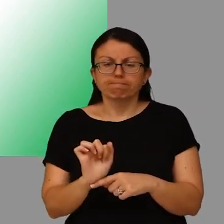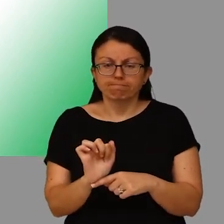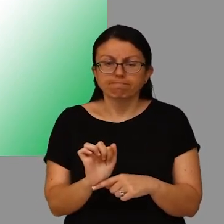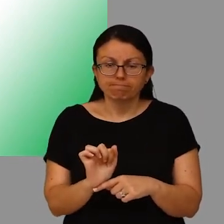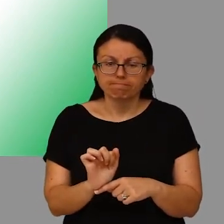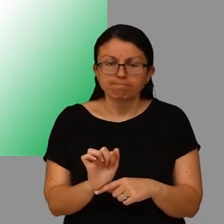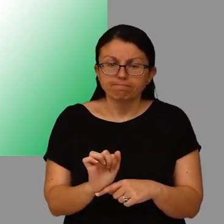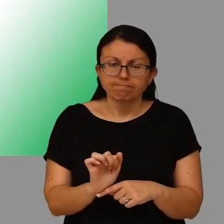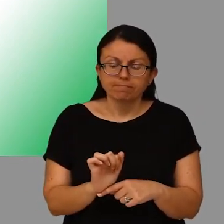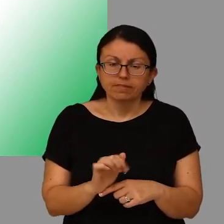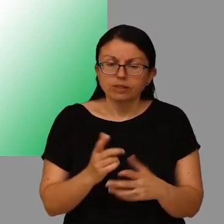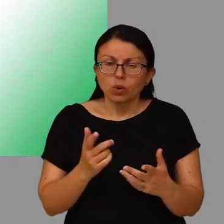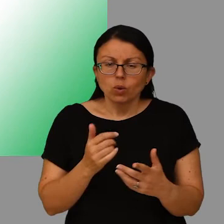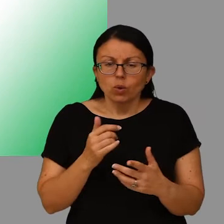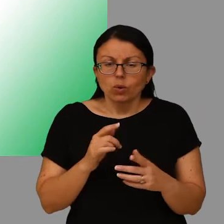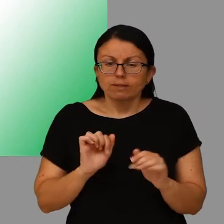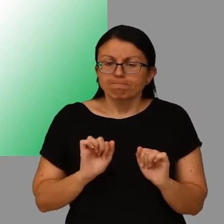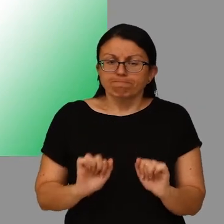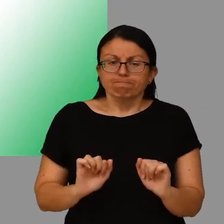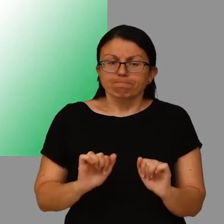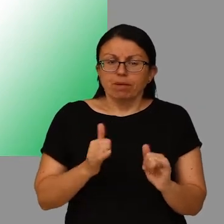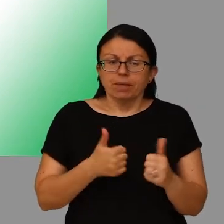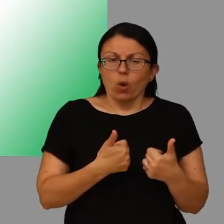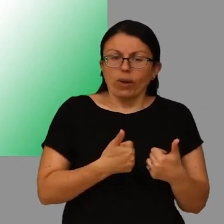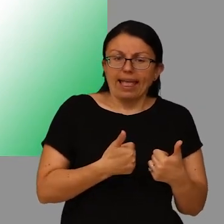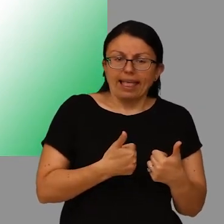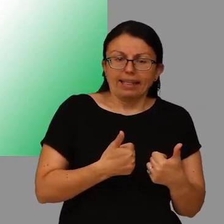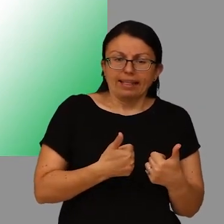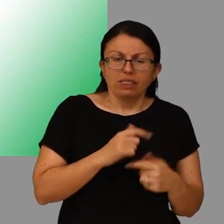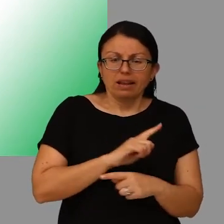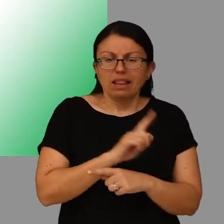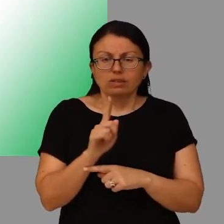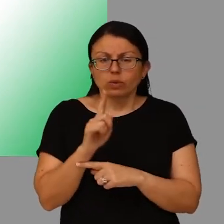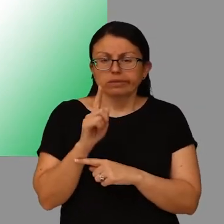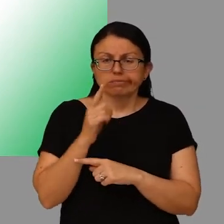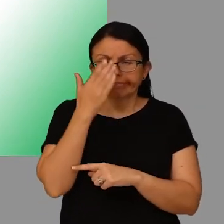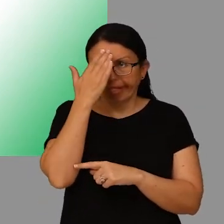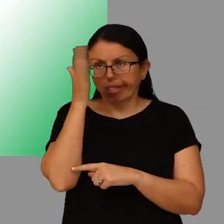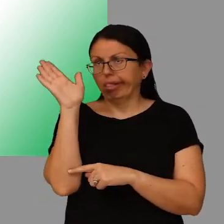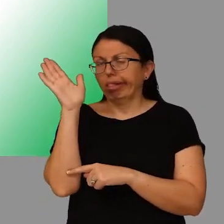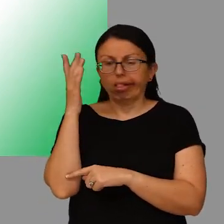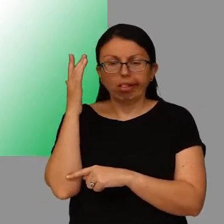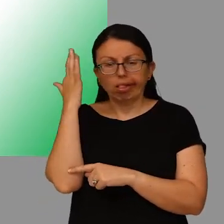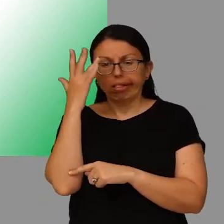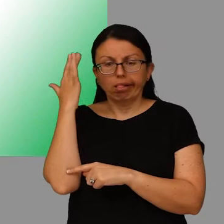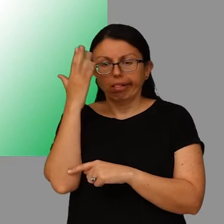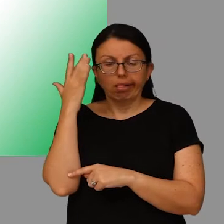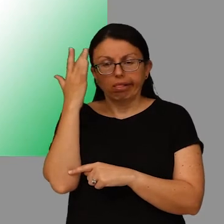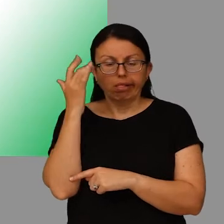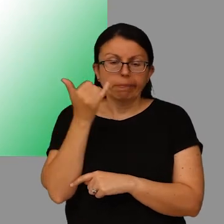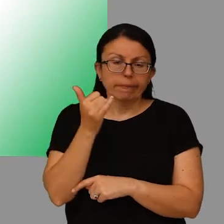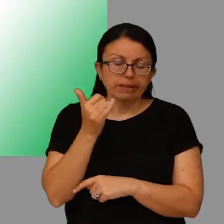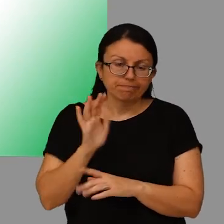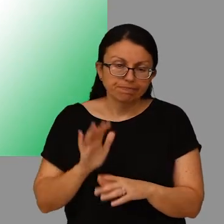you experience what I call tumbleweed moments so you're fine one minute but the next minute your mind has taken you to a worst case